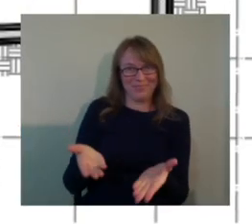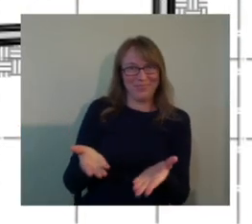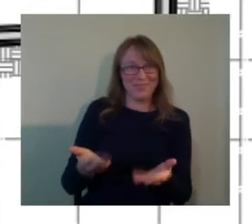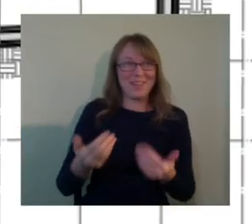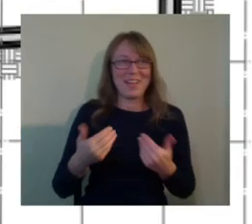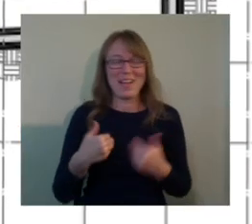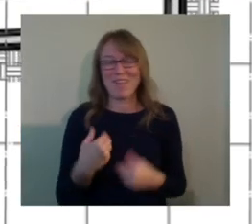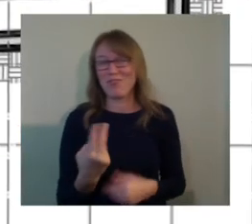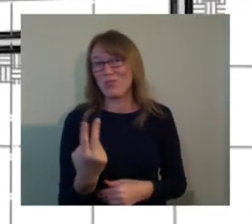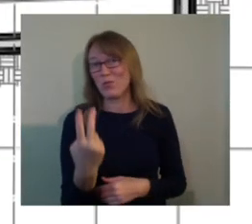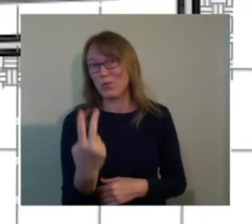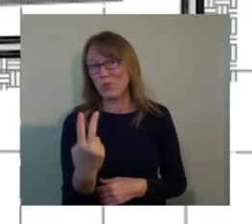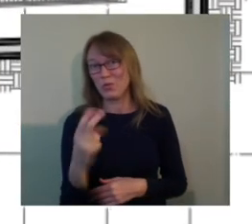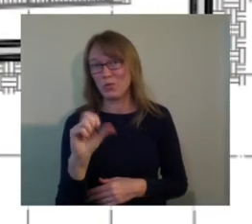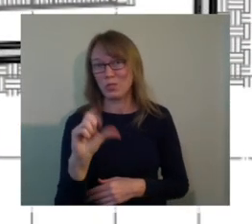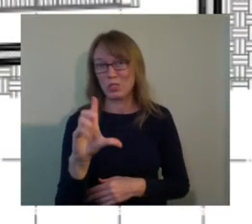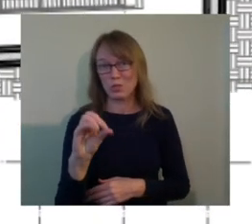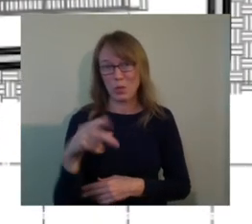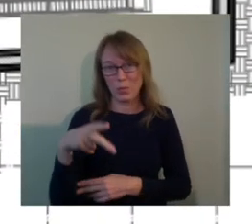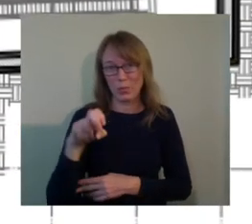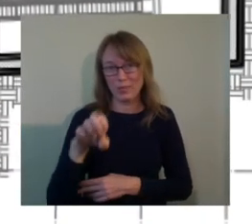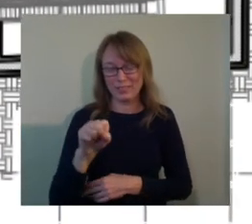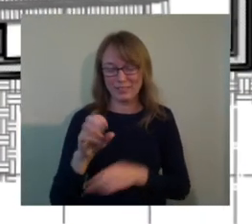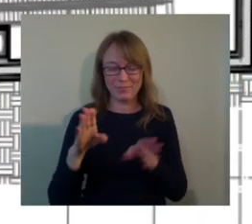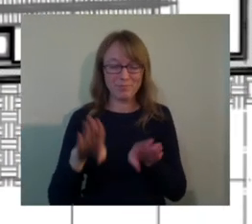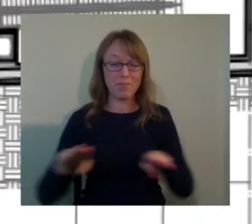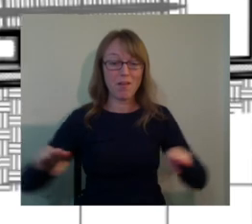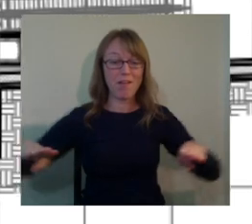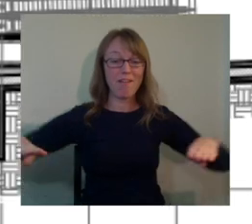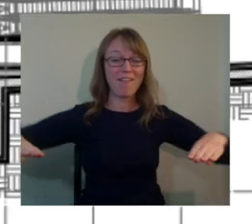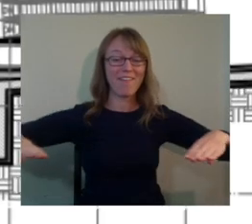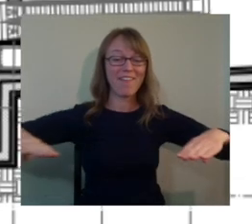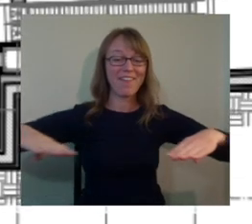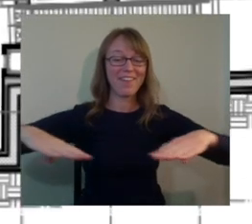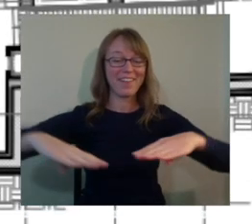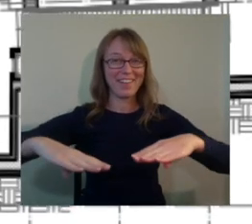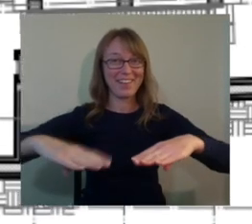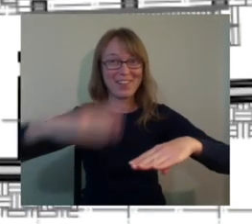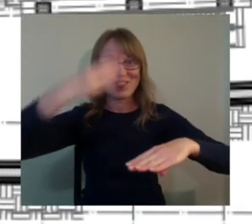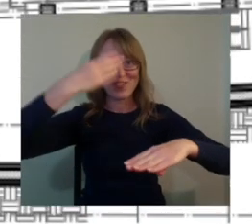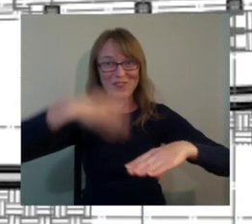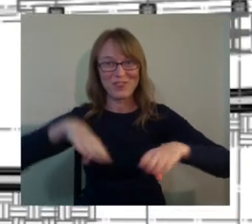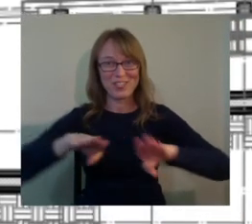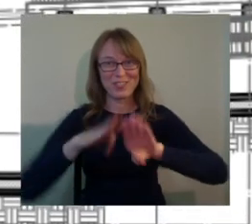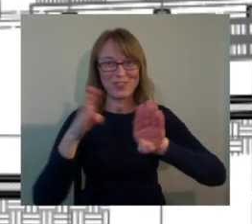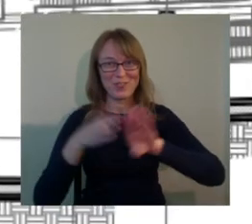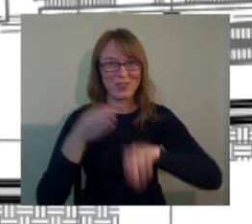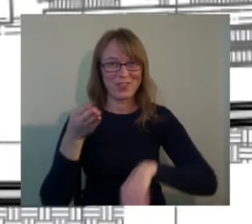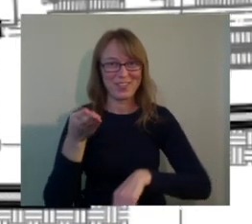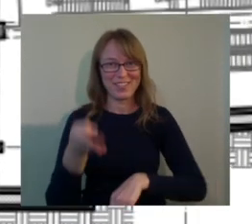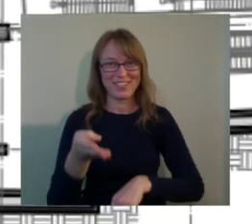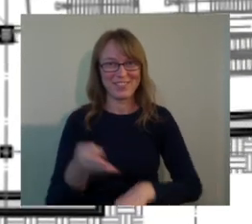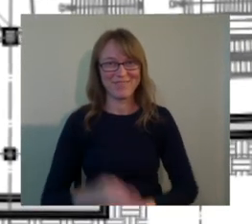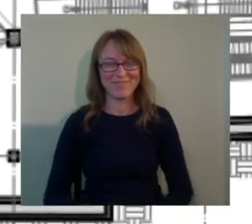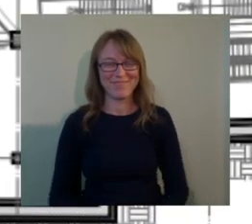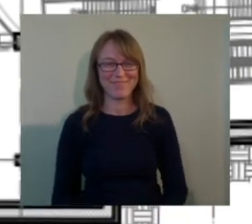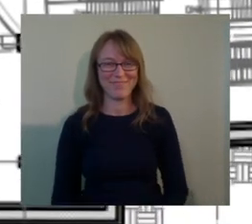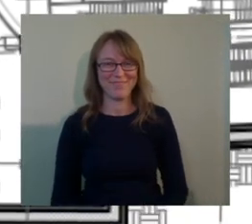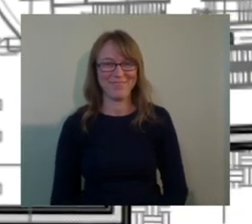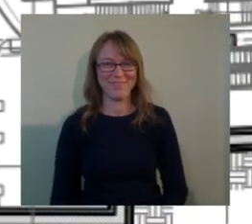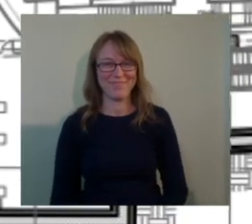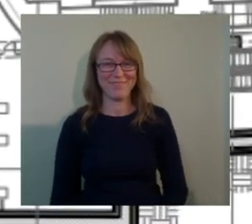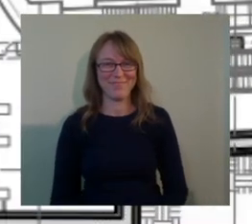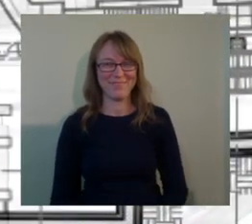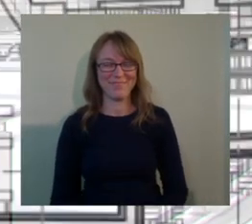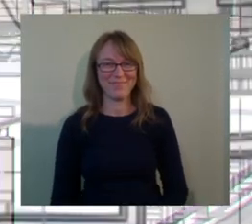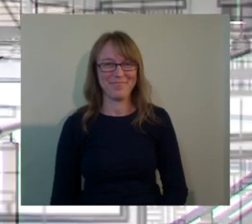each side of this entrance that are on a curve, and they slope down to go into the center where the doors are in the center